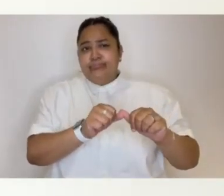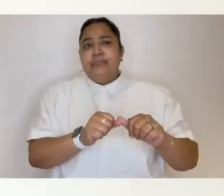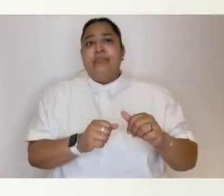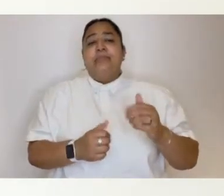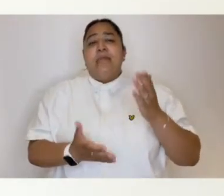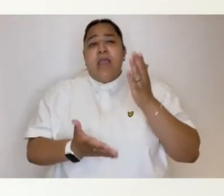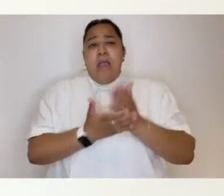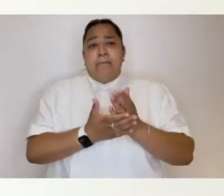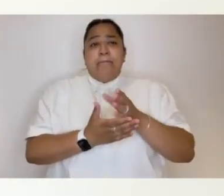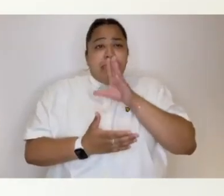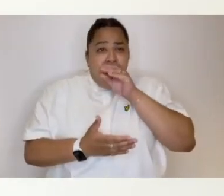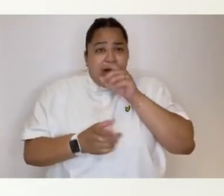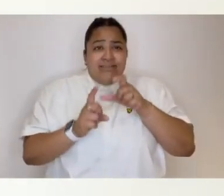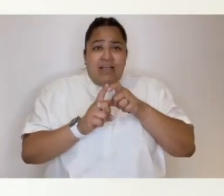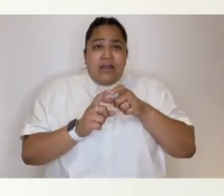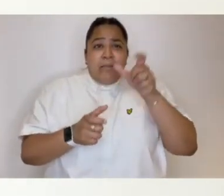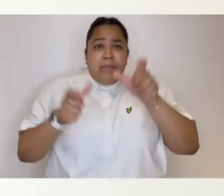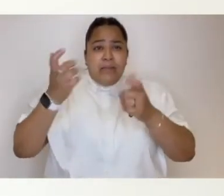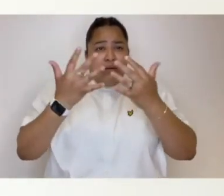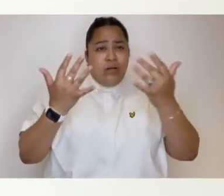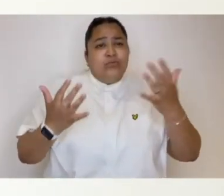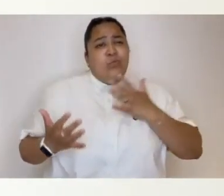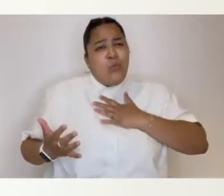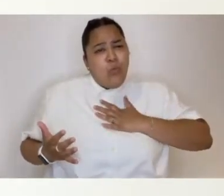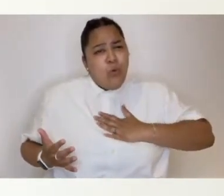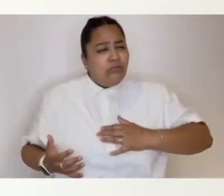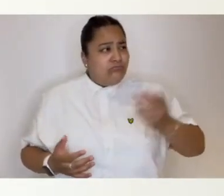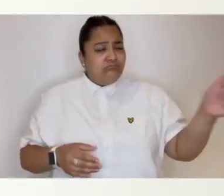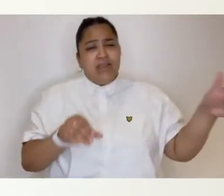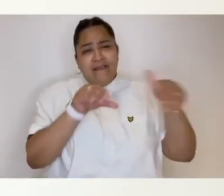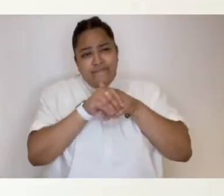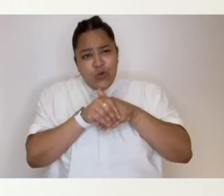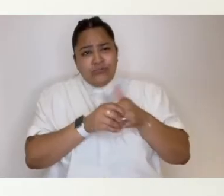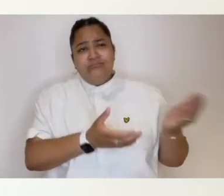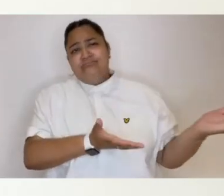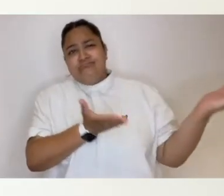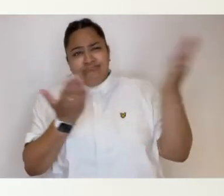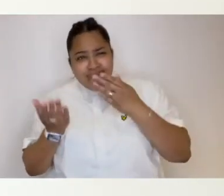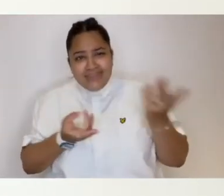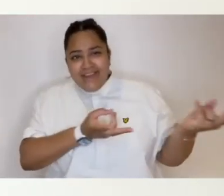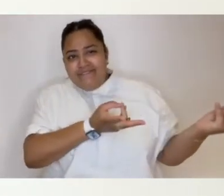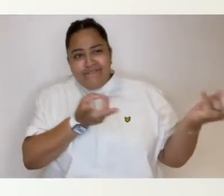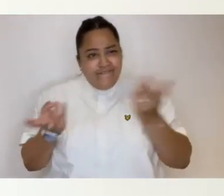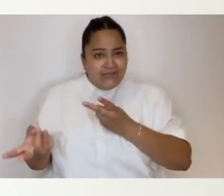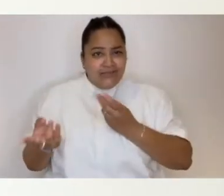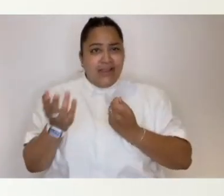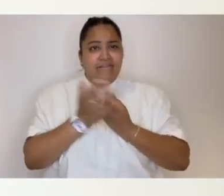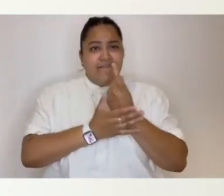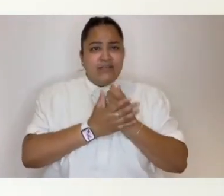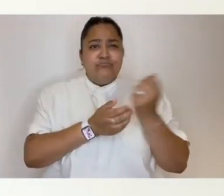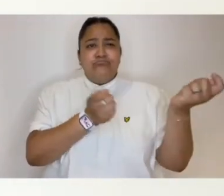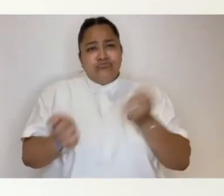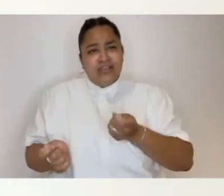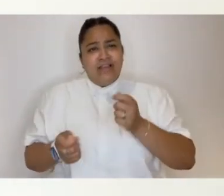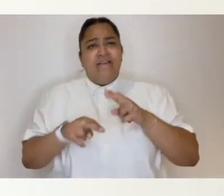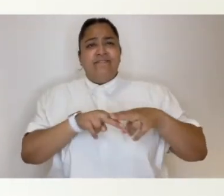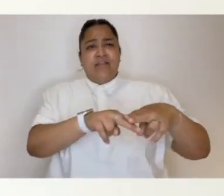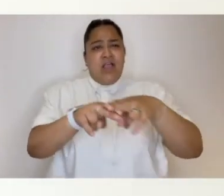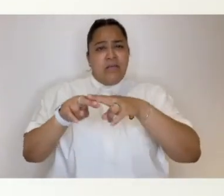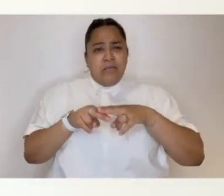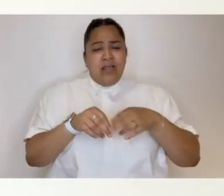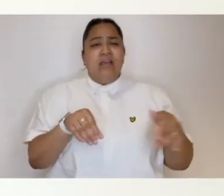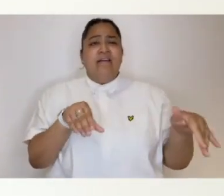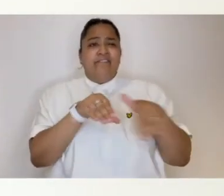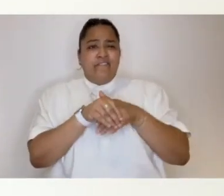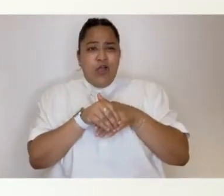many years now. We would like as many people from Barking and Dagnam and beyond to get involved so come on down